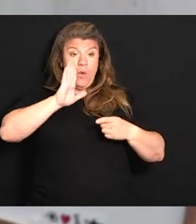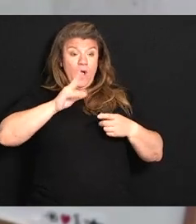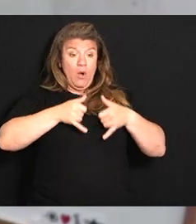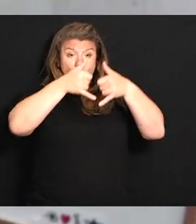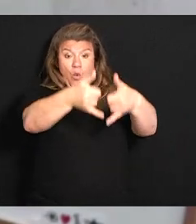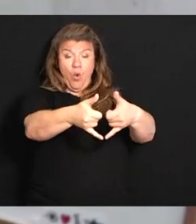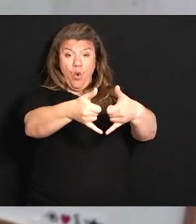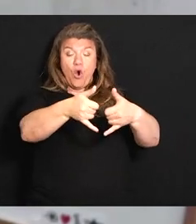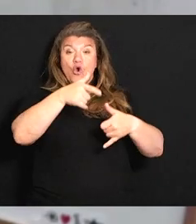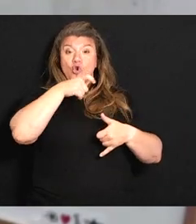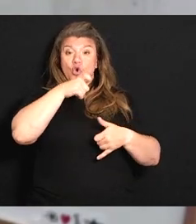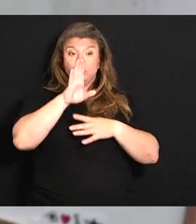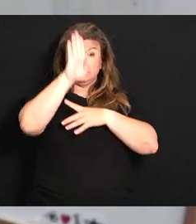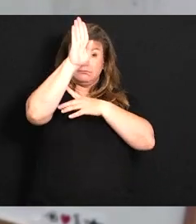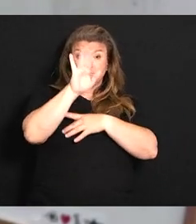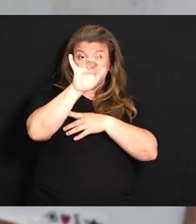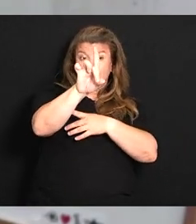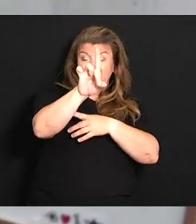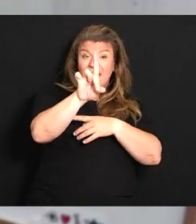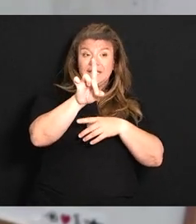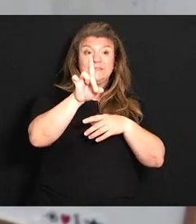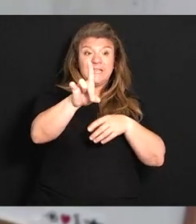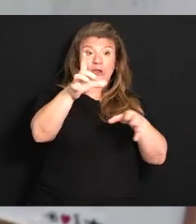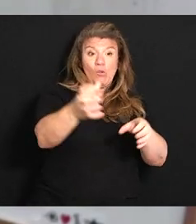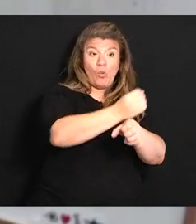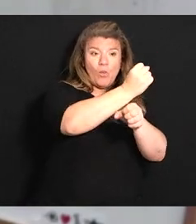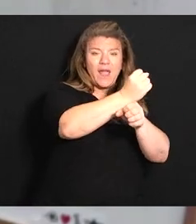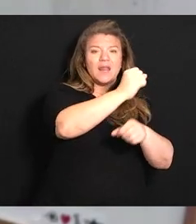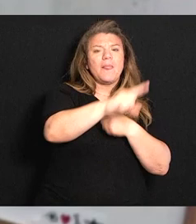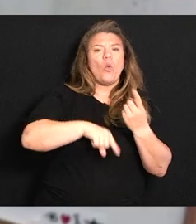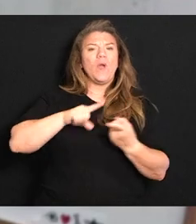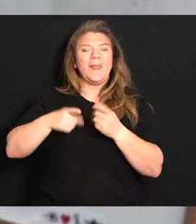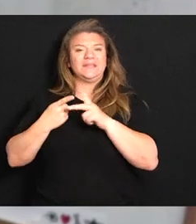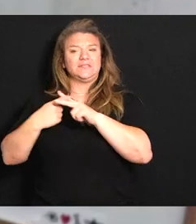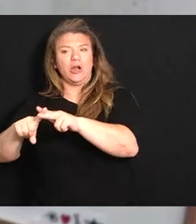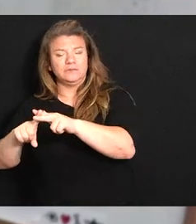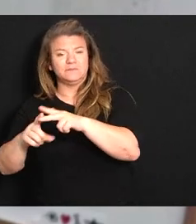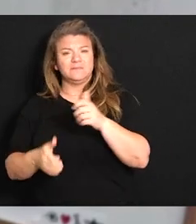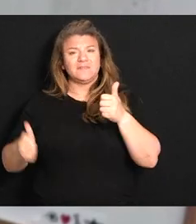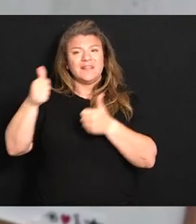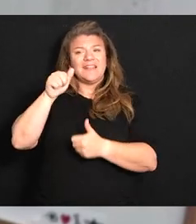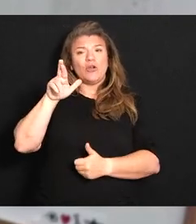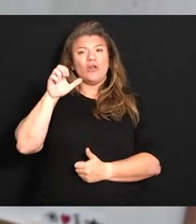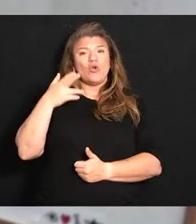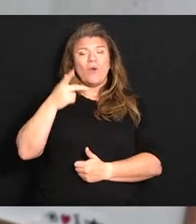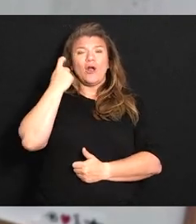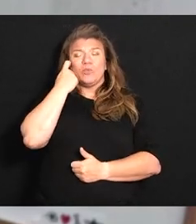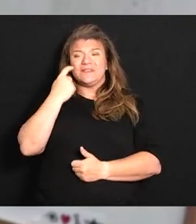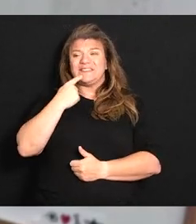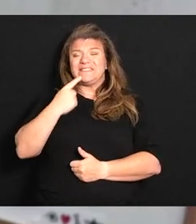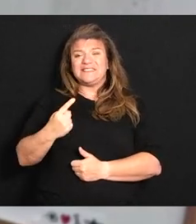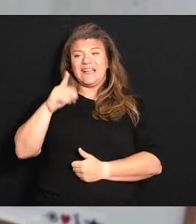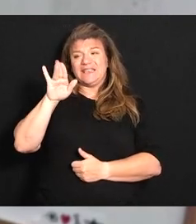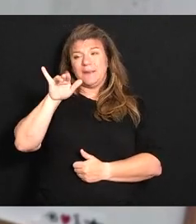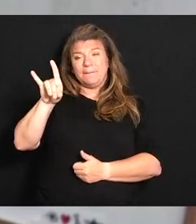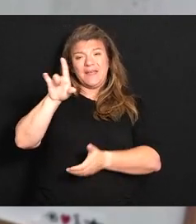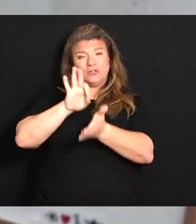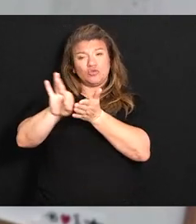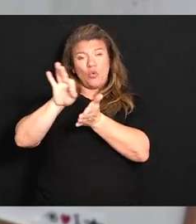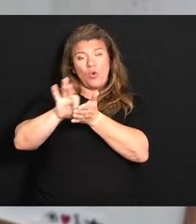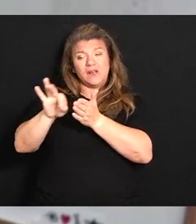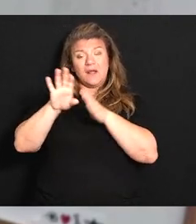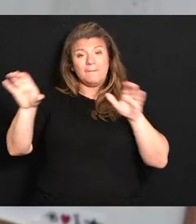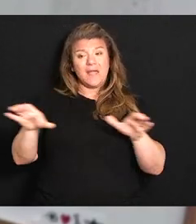expect whoever we pick to get on the job second Secretary Crouch previously said the bid scoring was going to be done